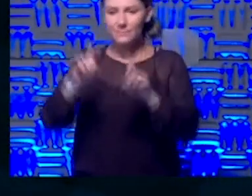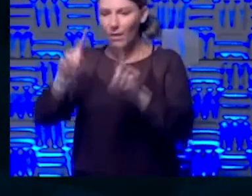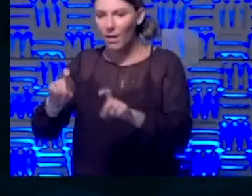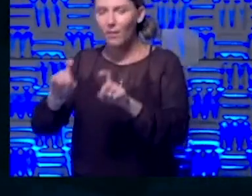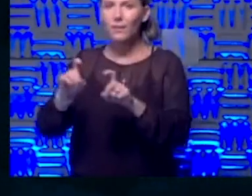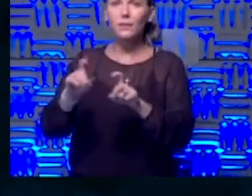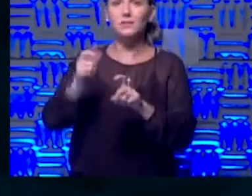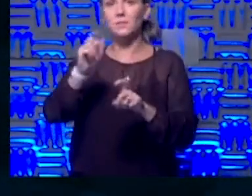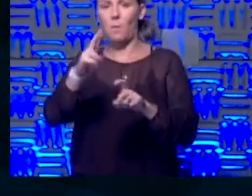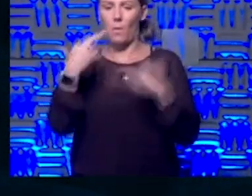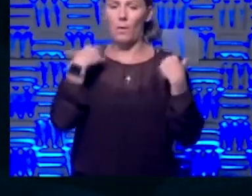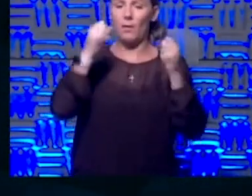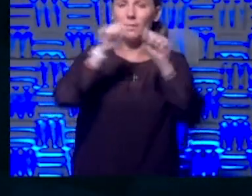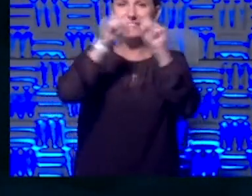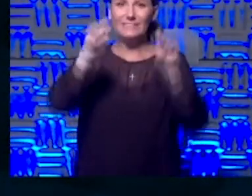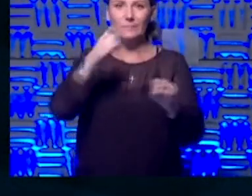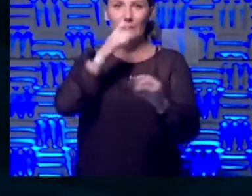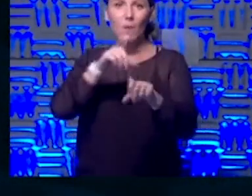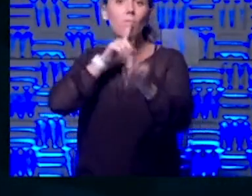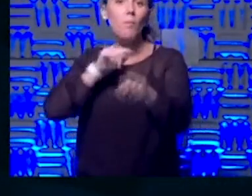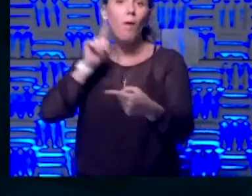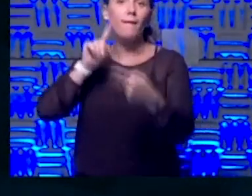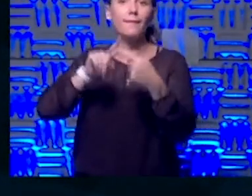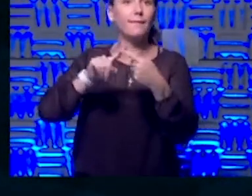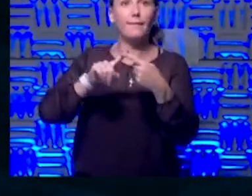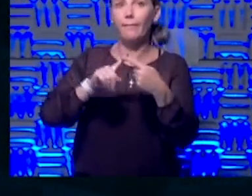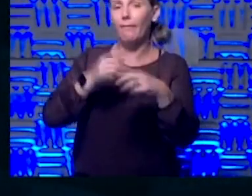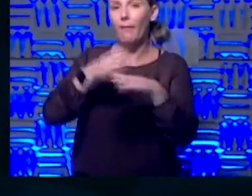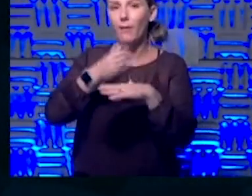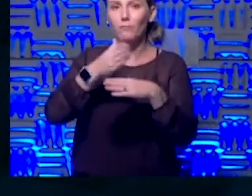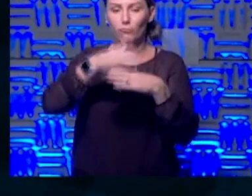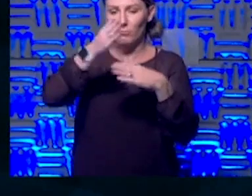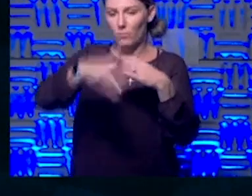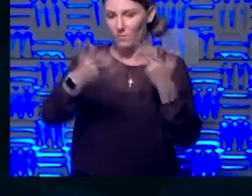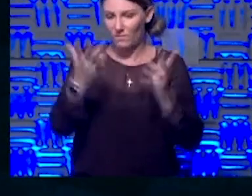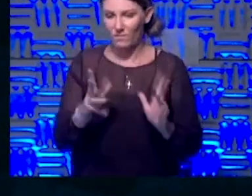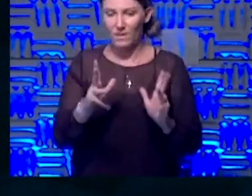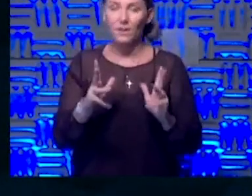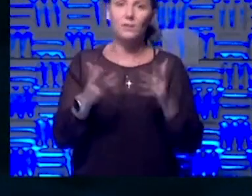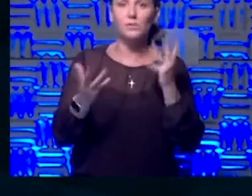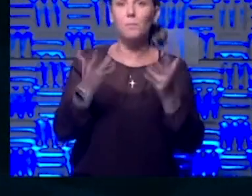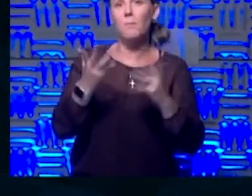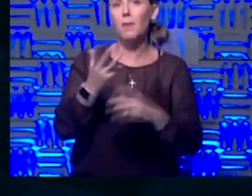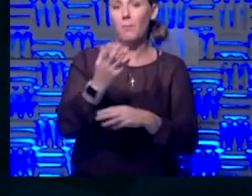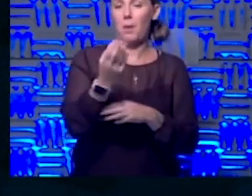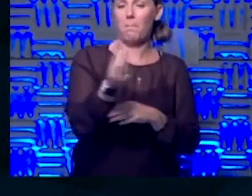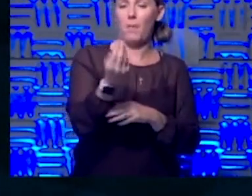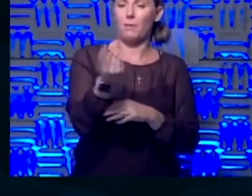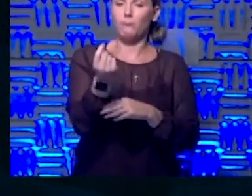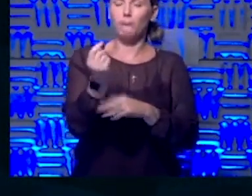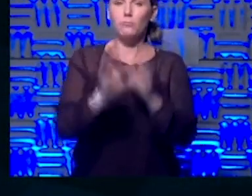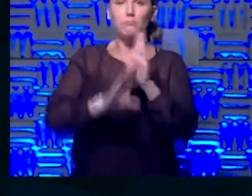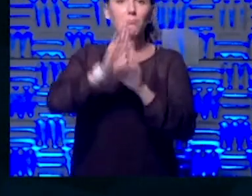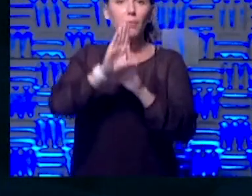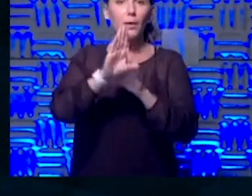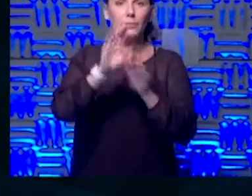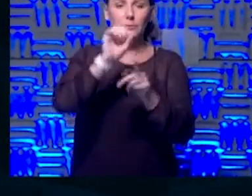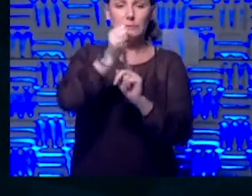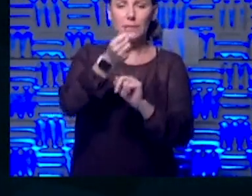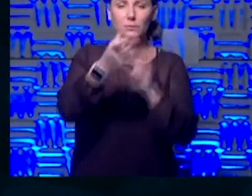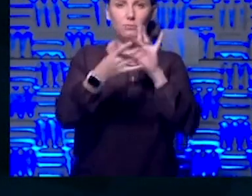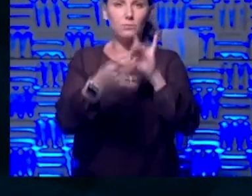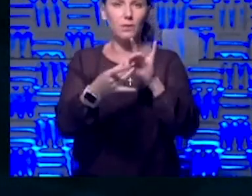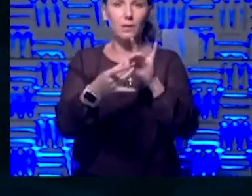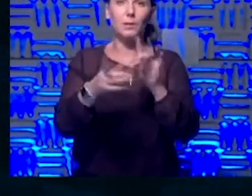system didn't report until after a weekend. So you might see a Monday or Tuesday spike in cases reported, but that's not